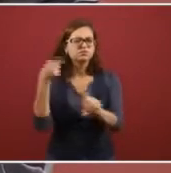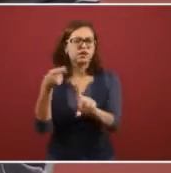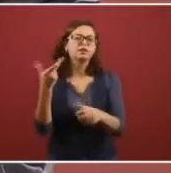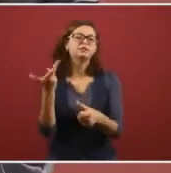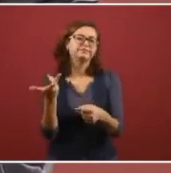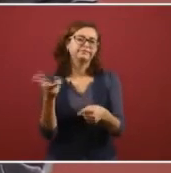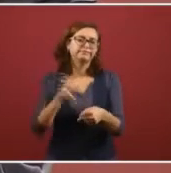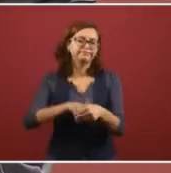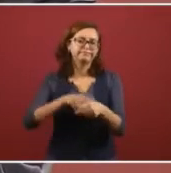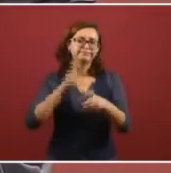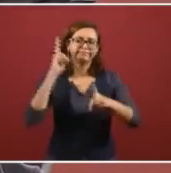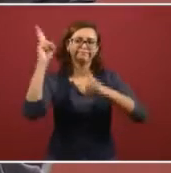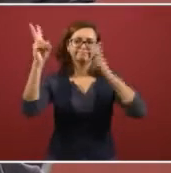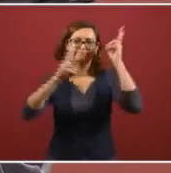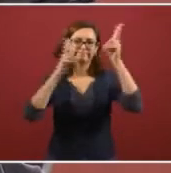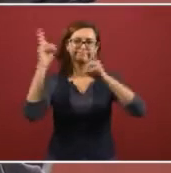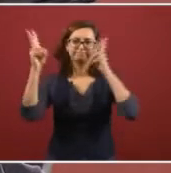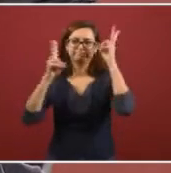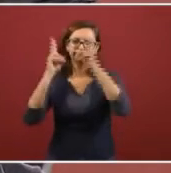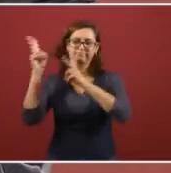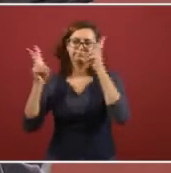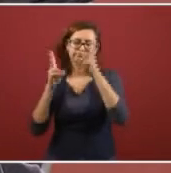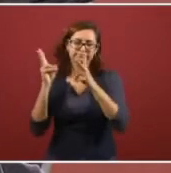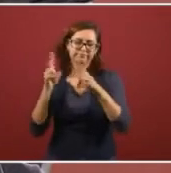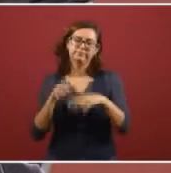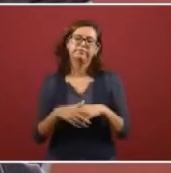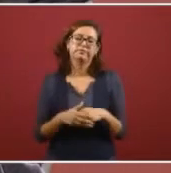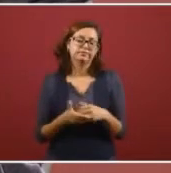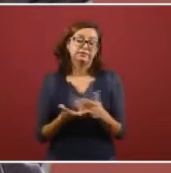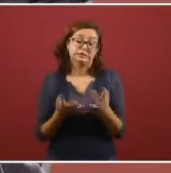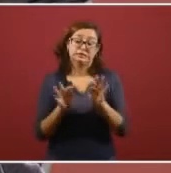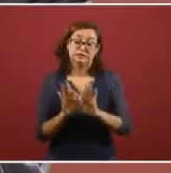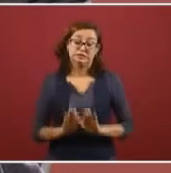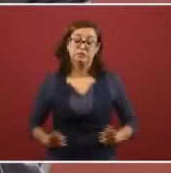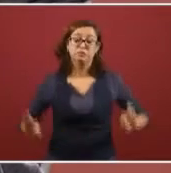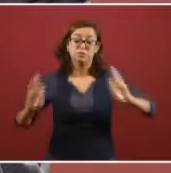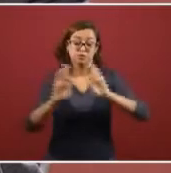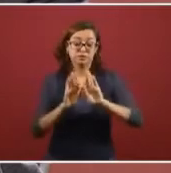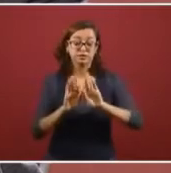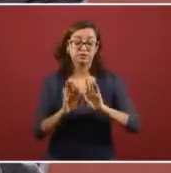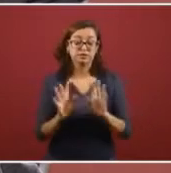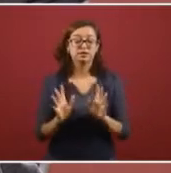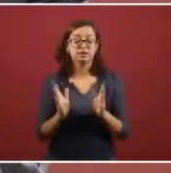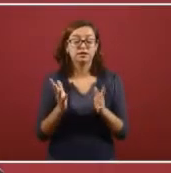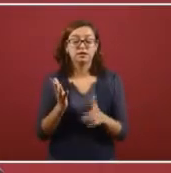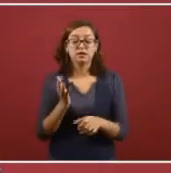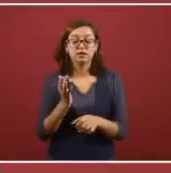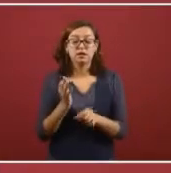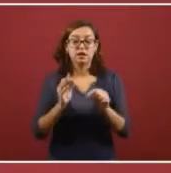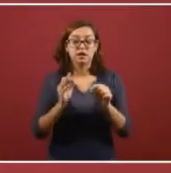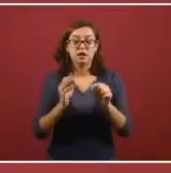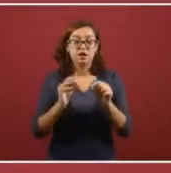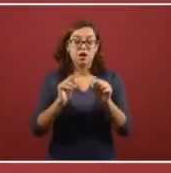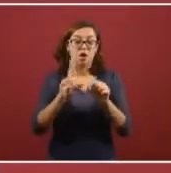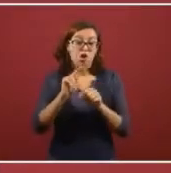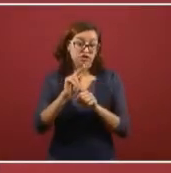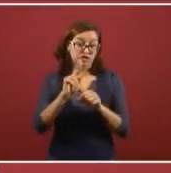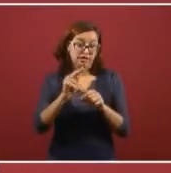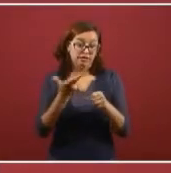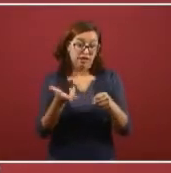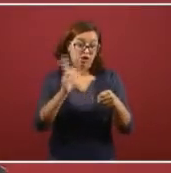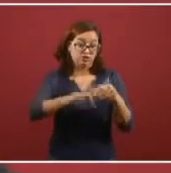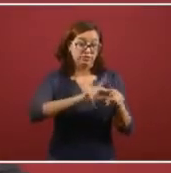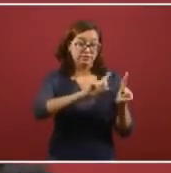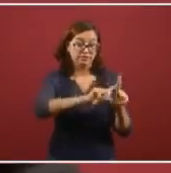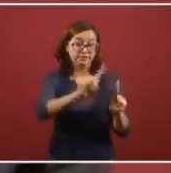the hospitals, it's very important. And we have now gone to half of them of, out